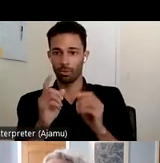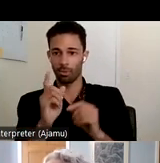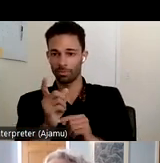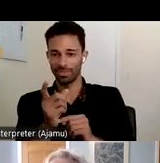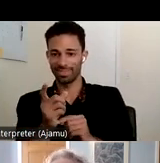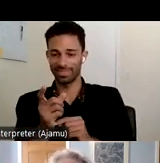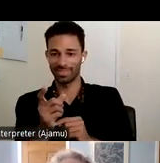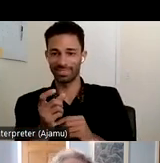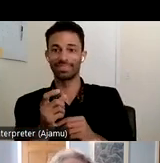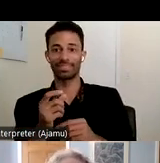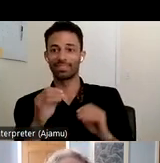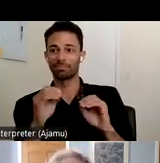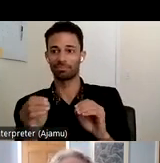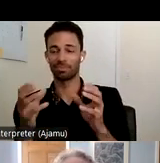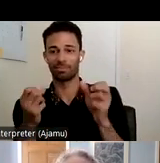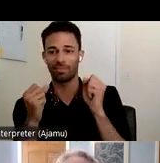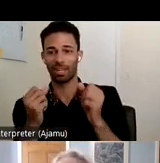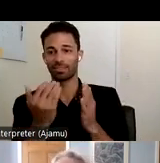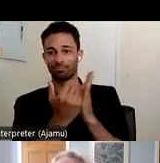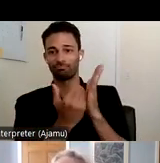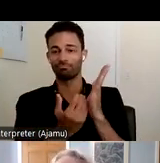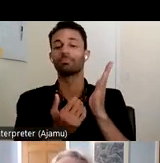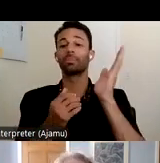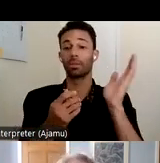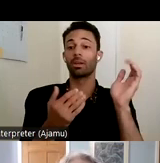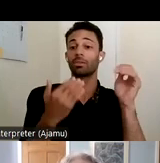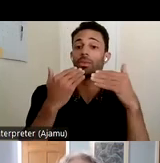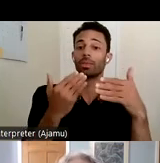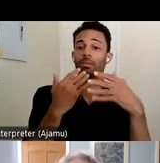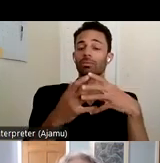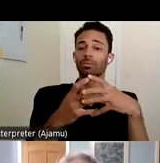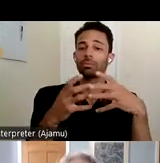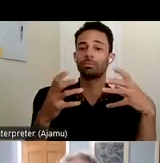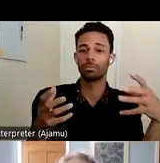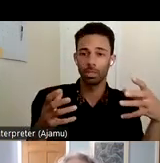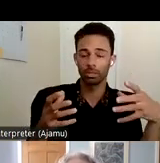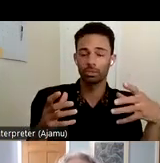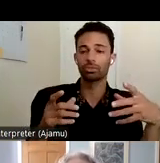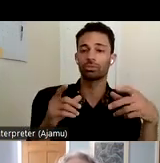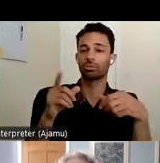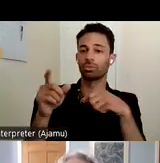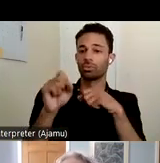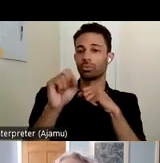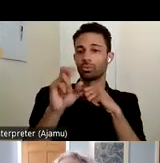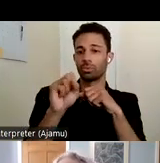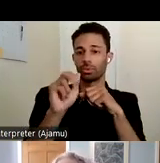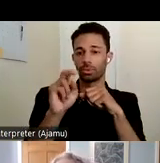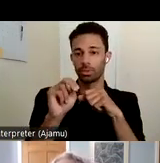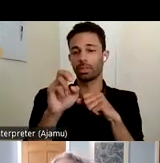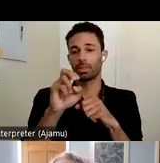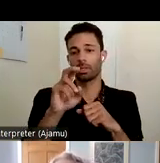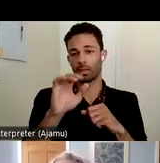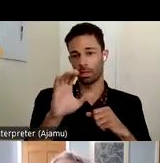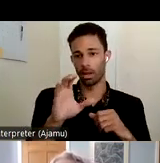I guess we're moving quickly through the agenda so anyway thank you so much um to Susan and Eric and to everyone at